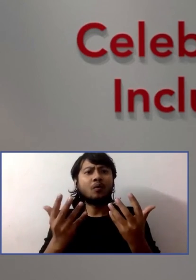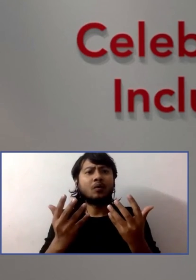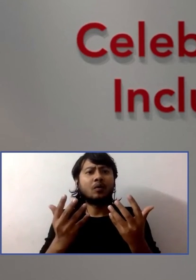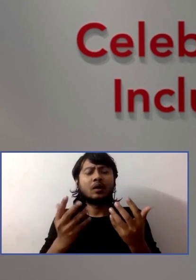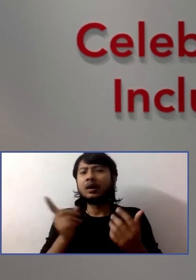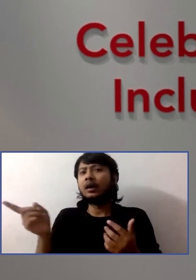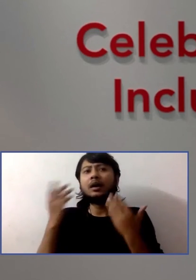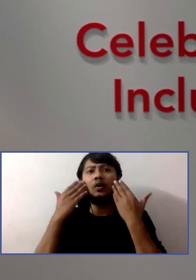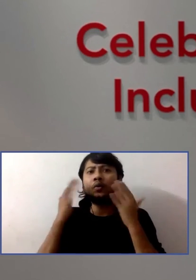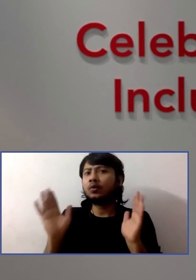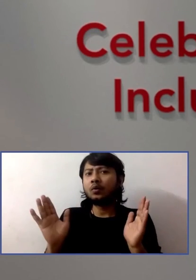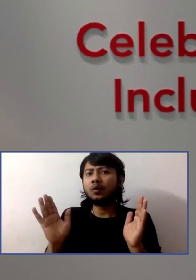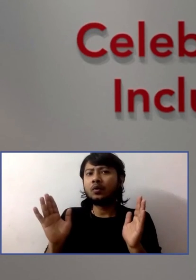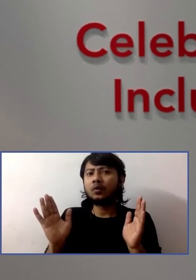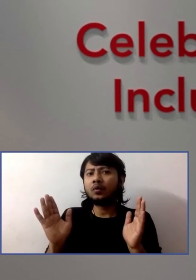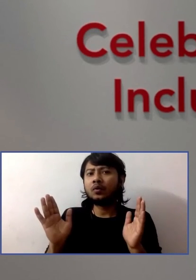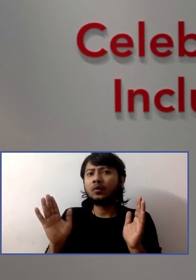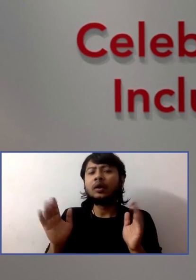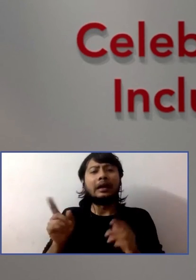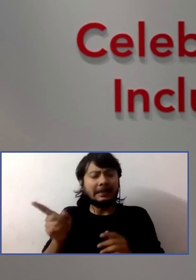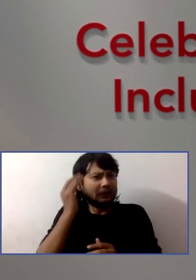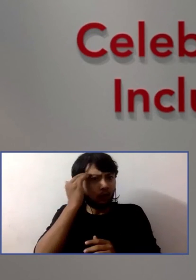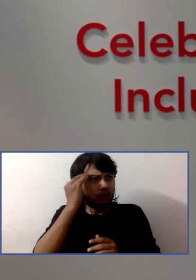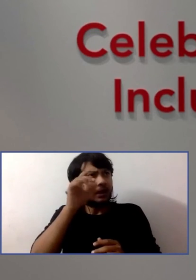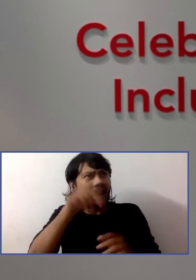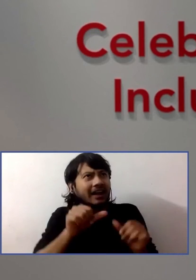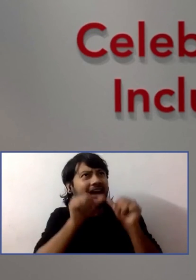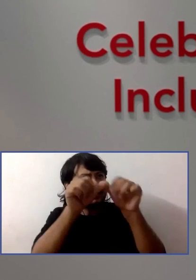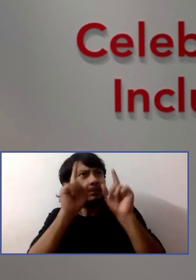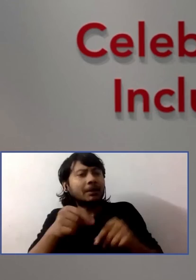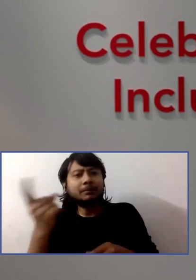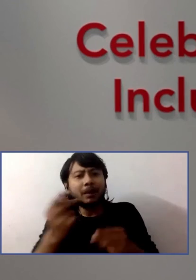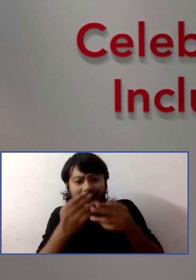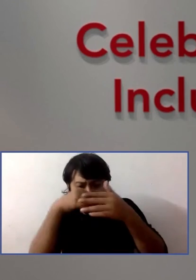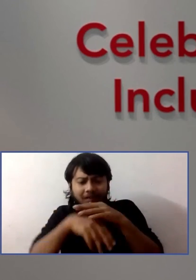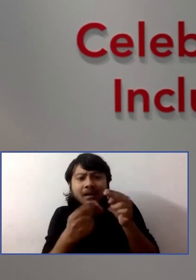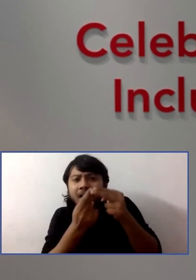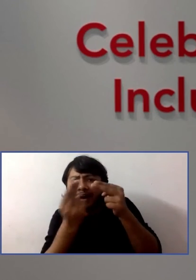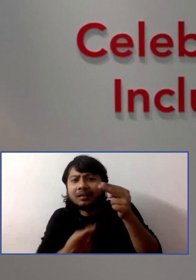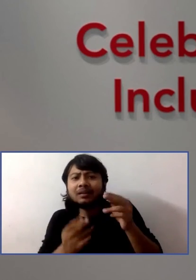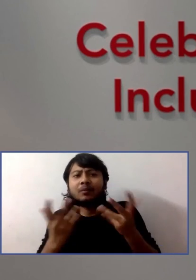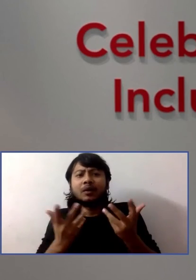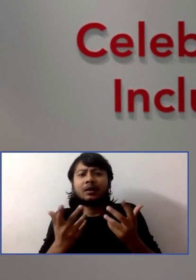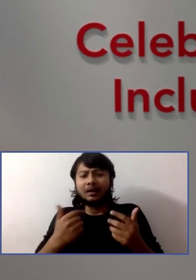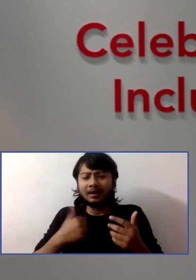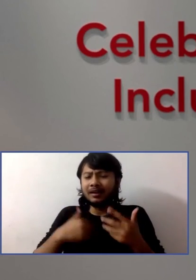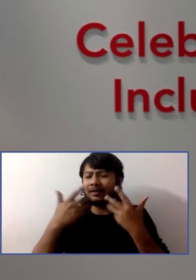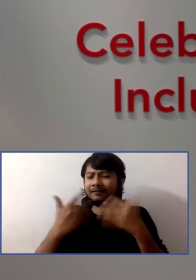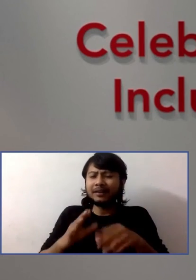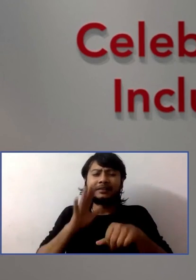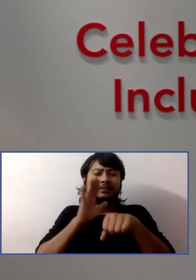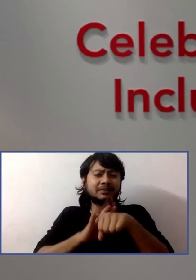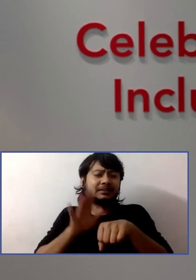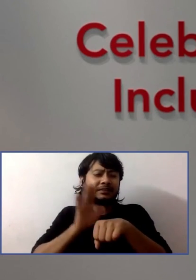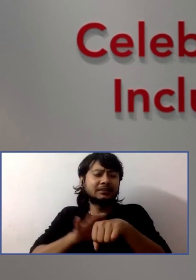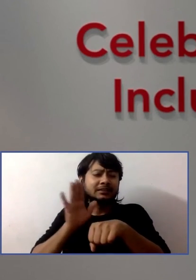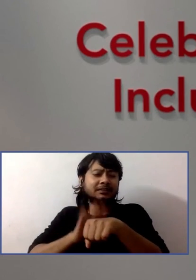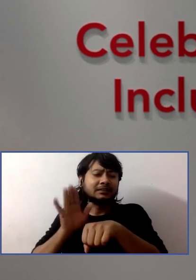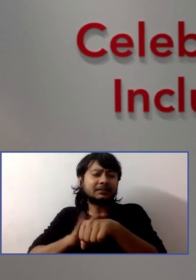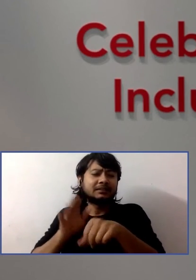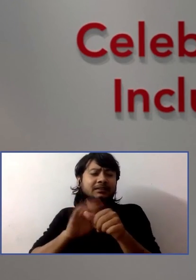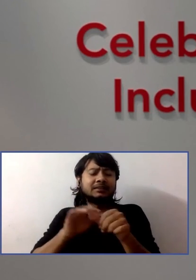So, he's learning to answer. How many times have we been with these autistic or Asperger's kids? And they'll